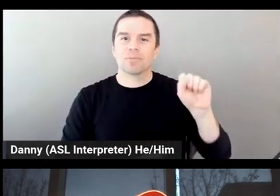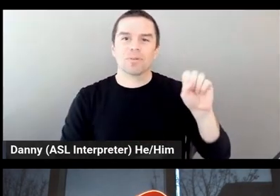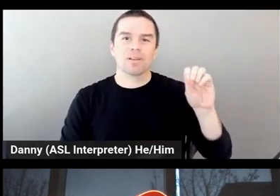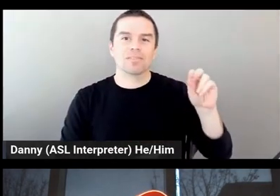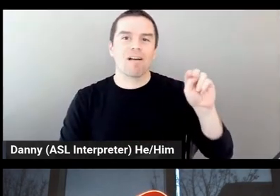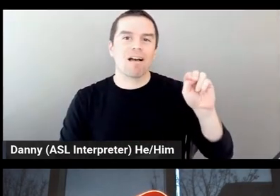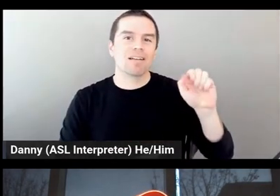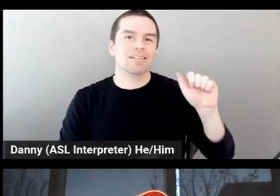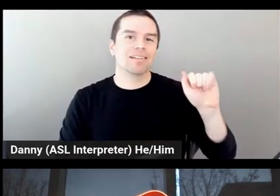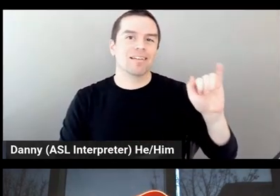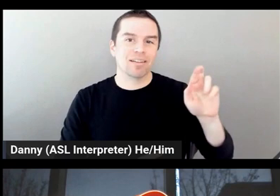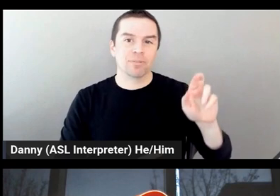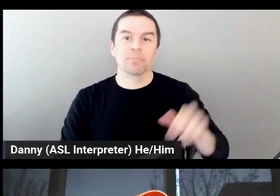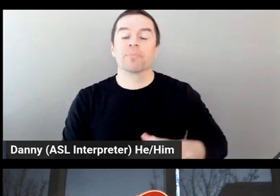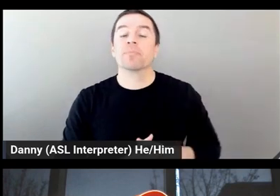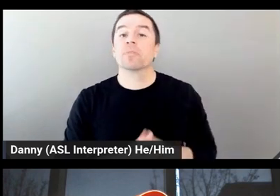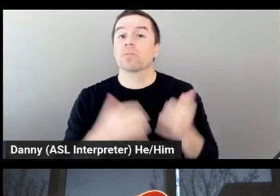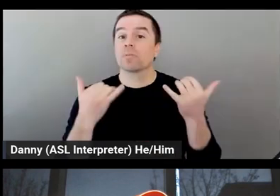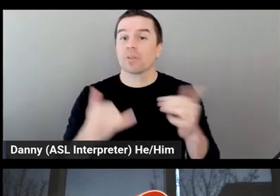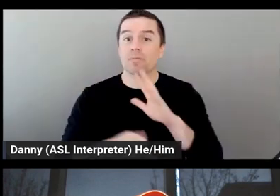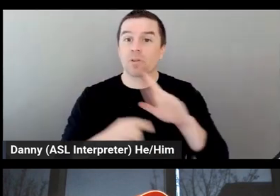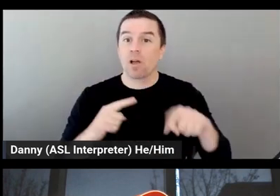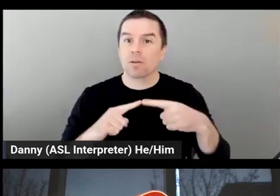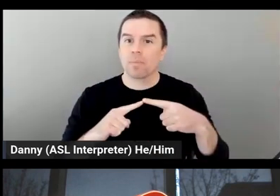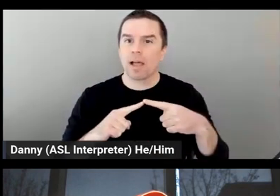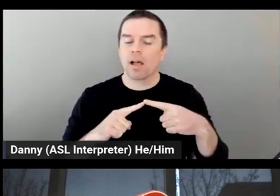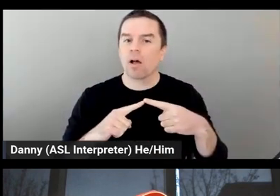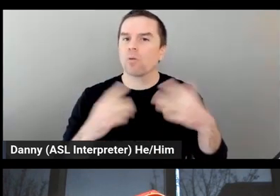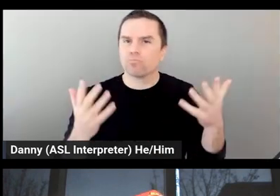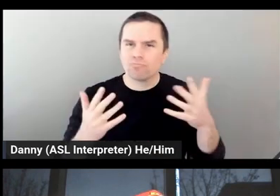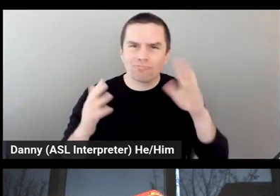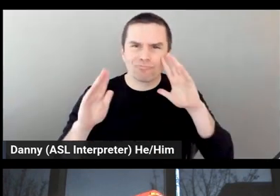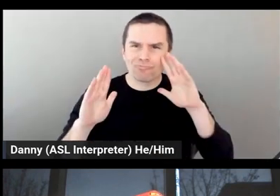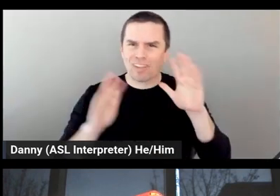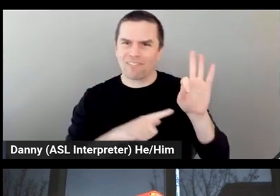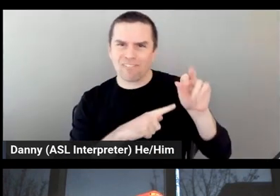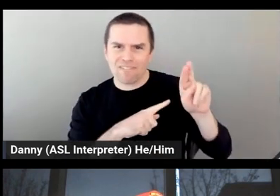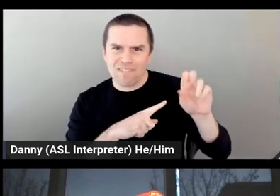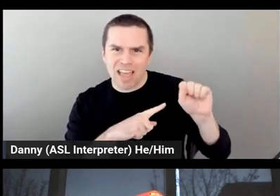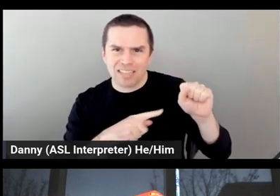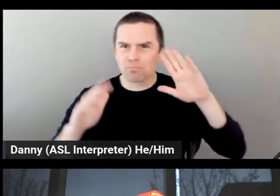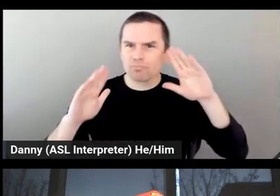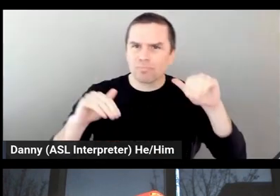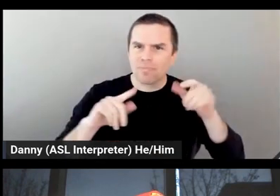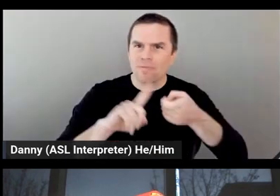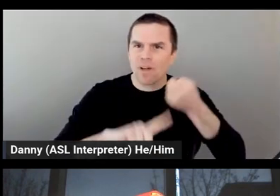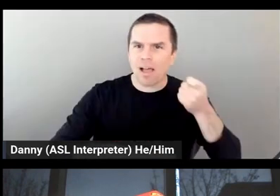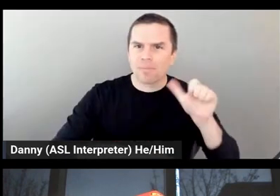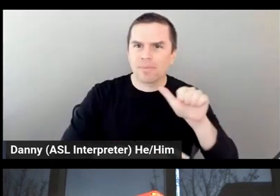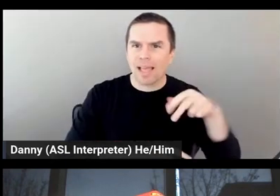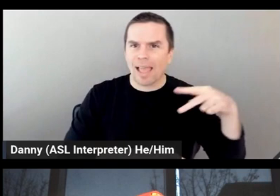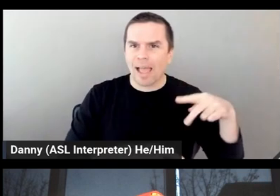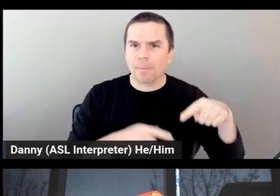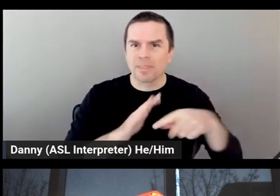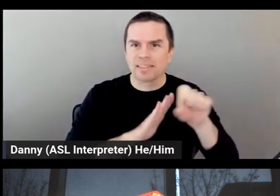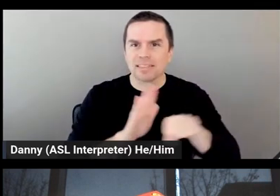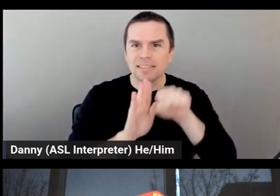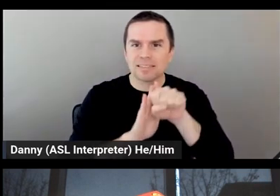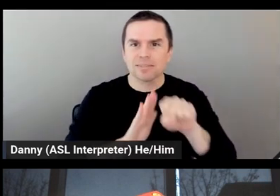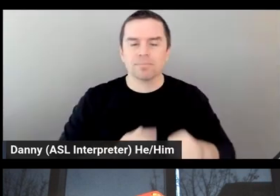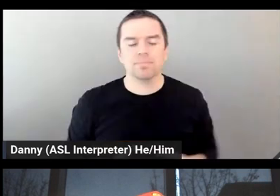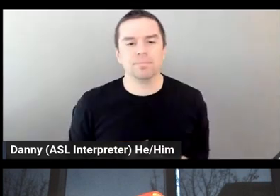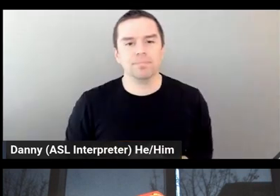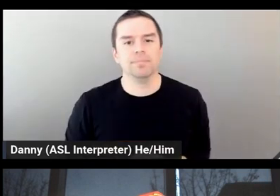let's talk a little bit, Sylvia, about what can fans expect from the app this coming season? So, as Charlie was